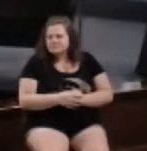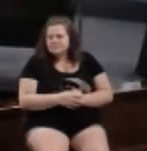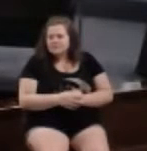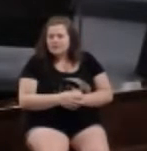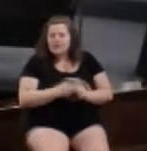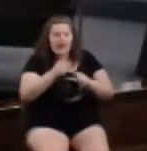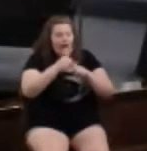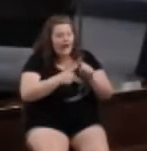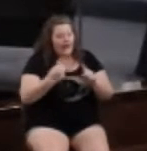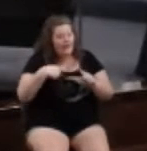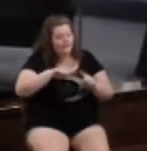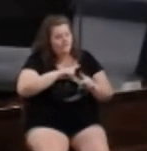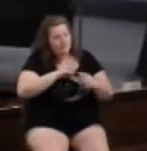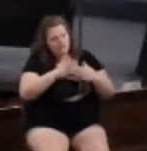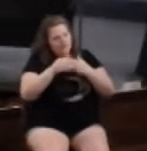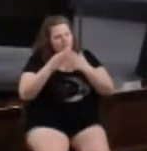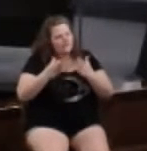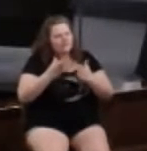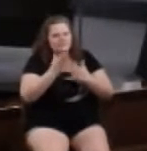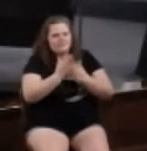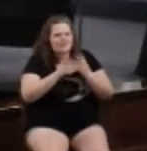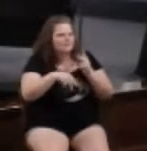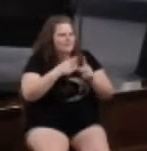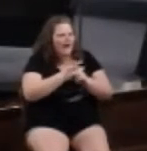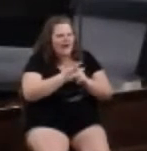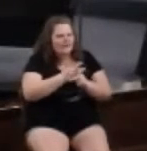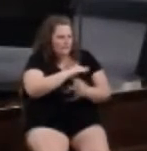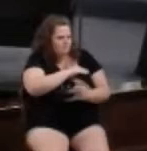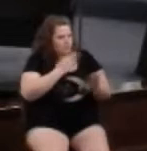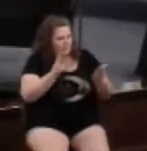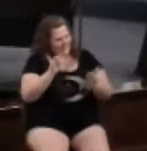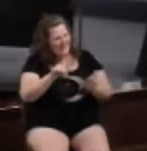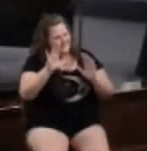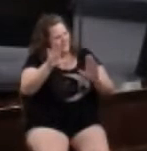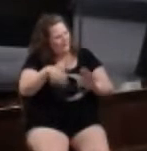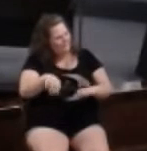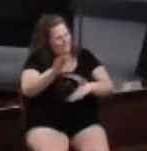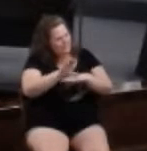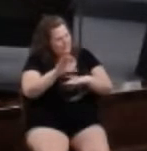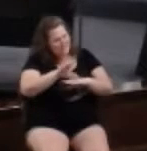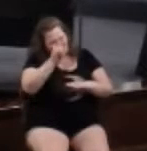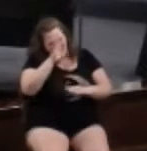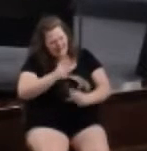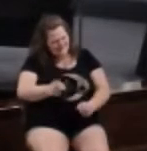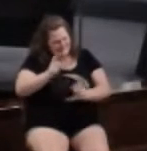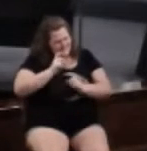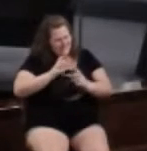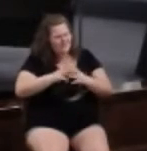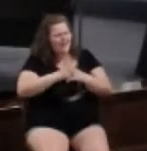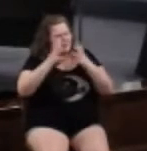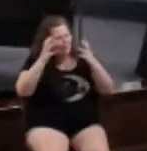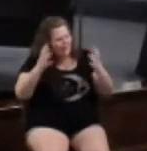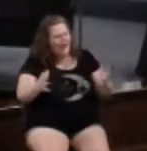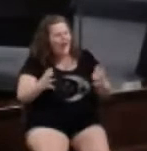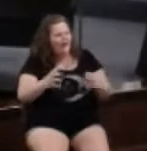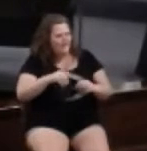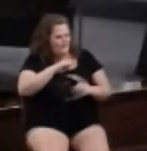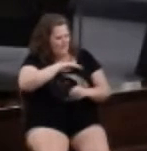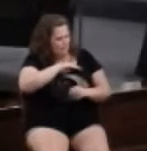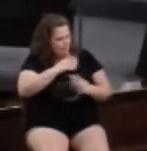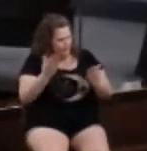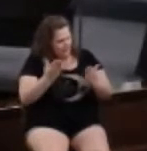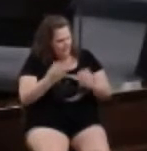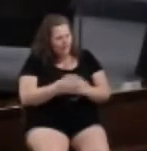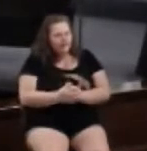About half of us are leaders of some sort of ministry here. That's the beauty of this church. God has given us a lot of ministries.